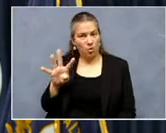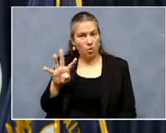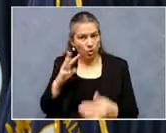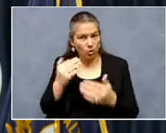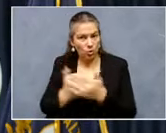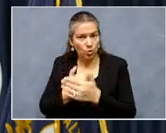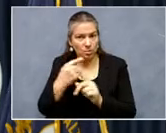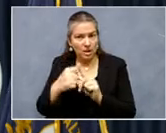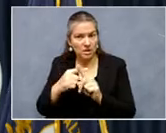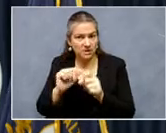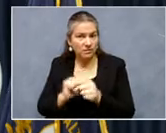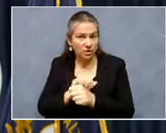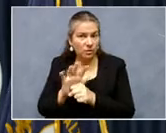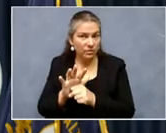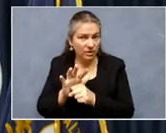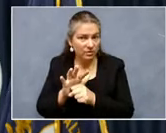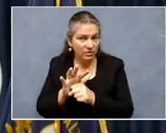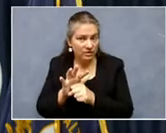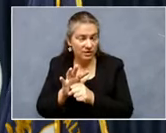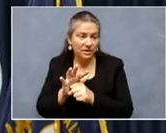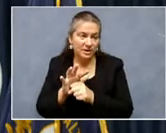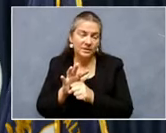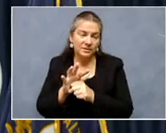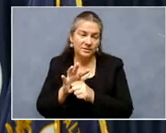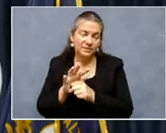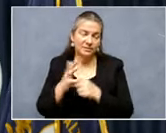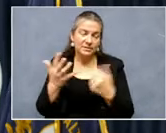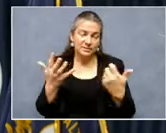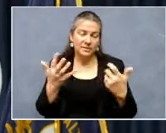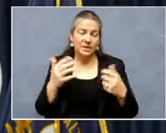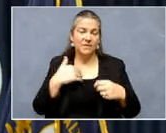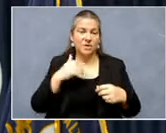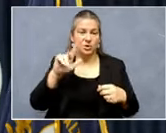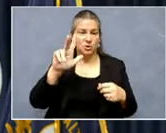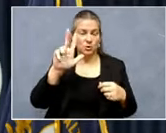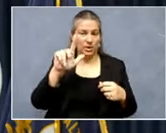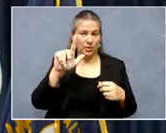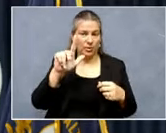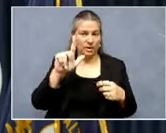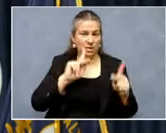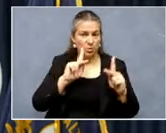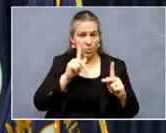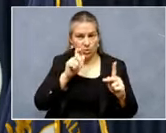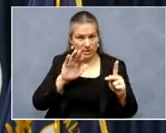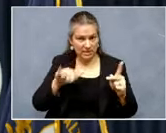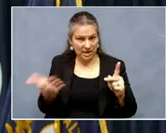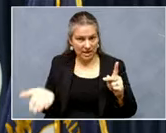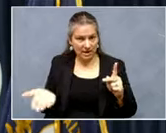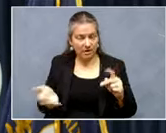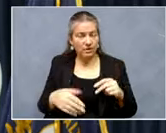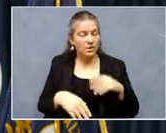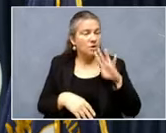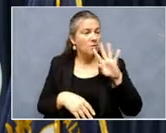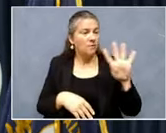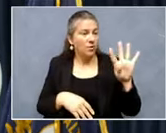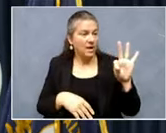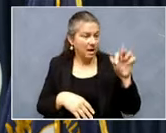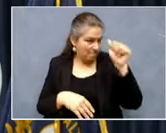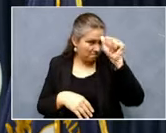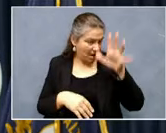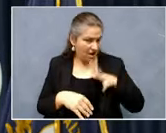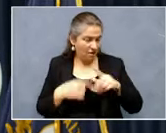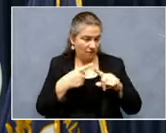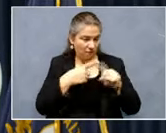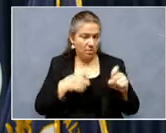lower than that, but it's been a little while. 23 new deaths, including a 49-year-old man from Bullock County.